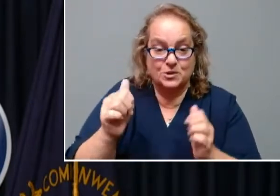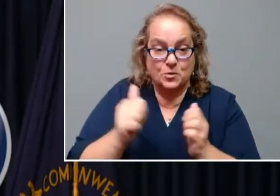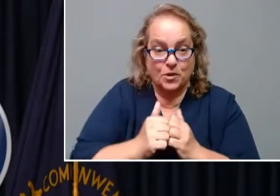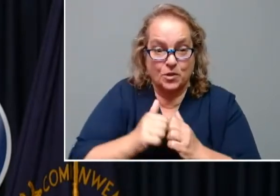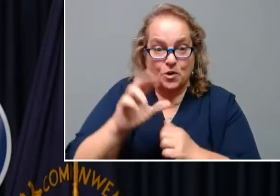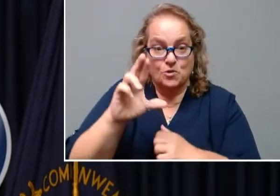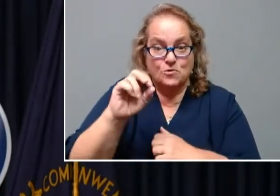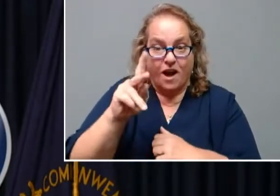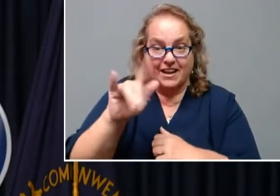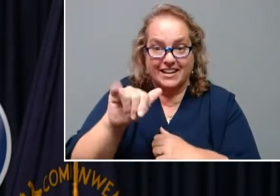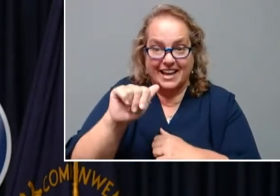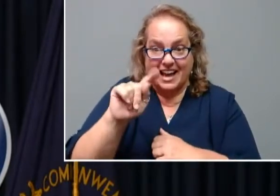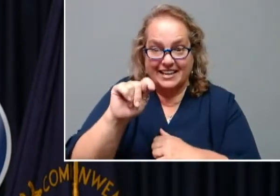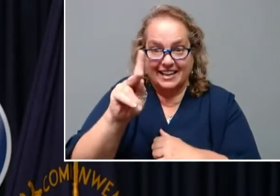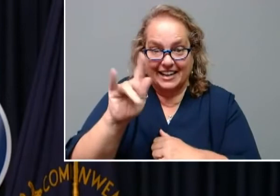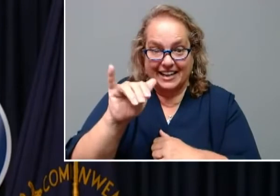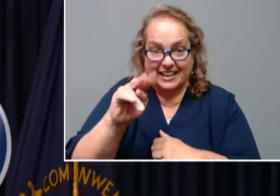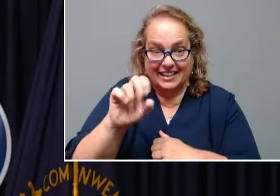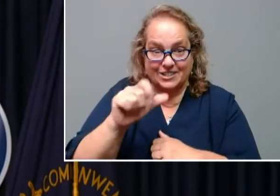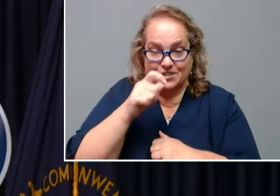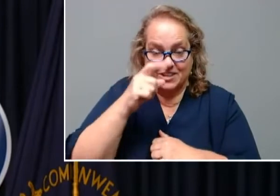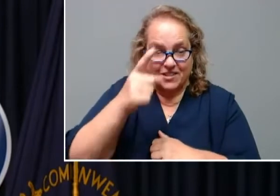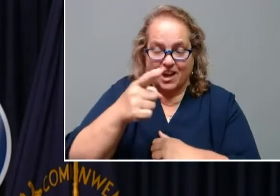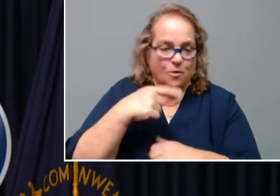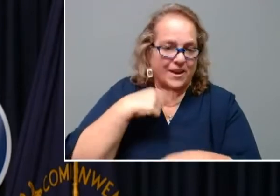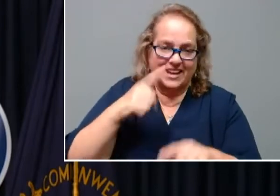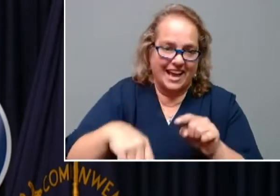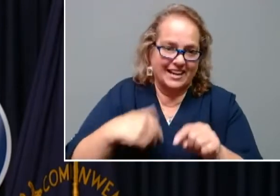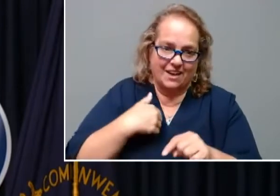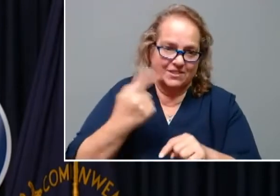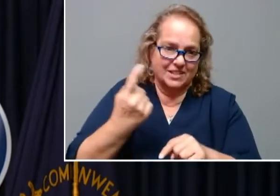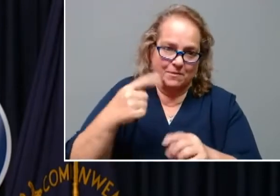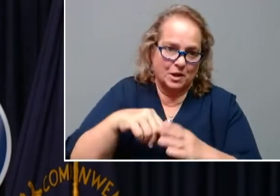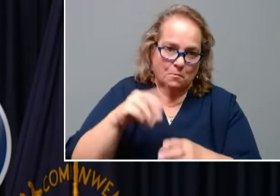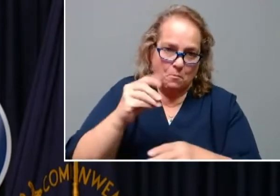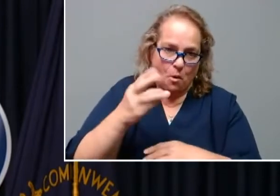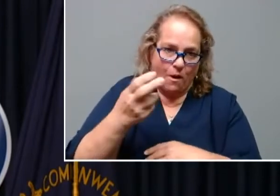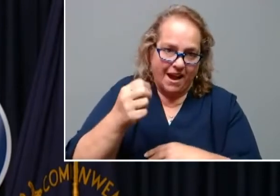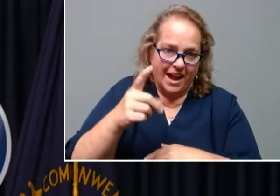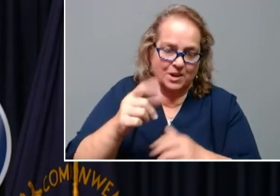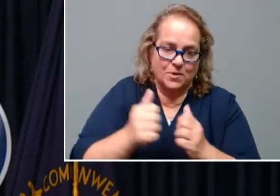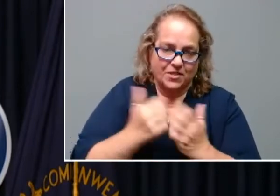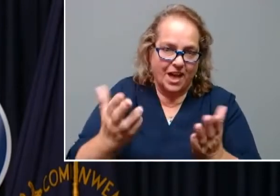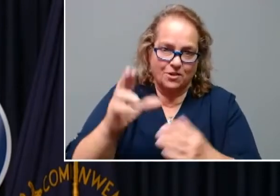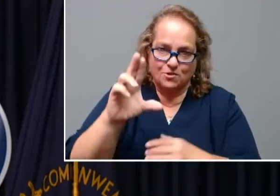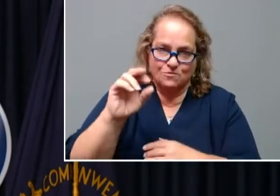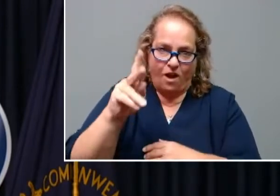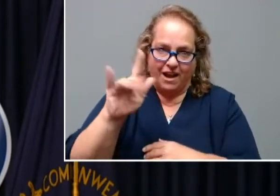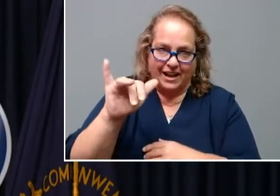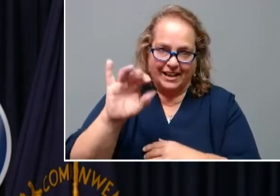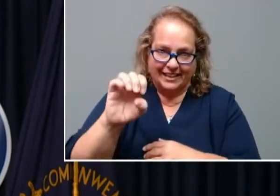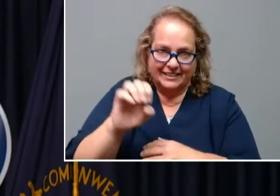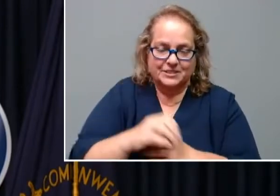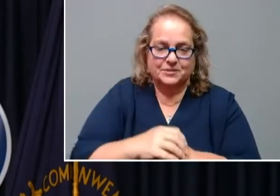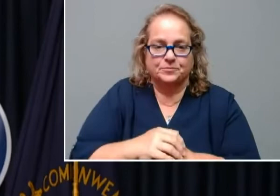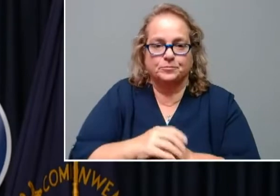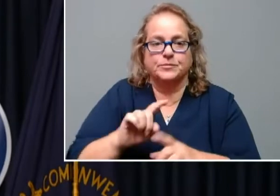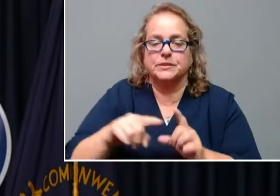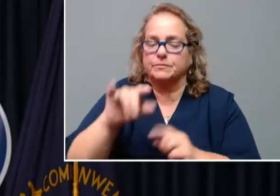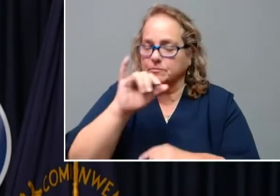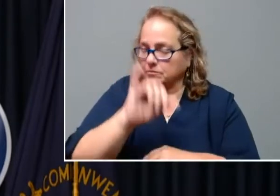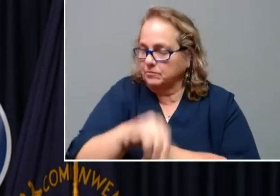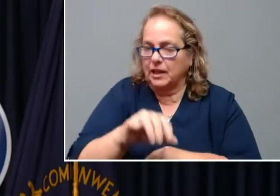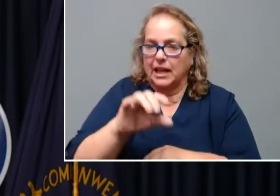is up there because we couldn't have something in Moorhead without Rocky being there. But this is a cutting edge company.